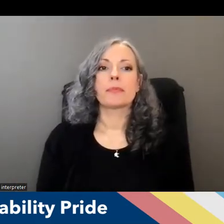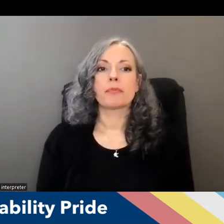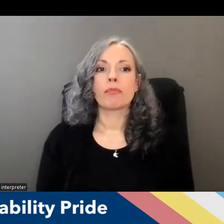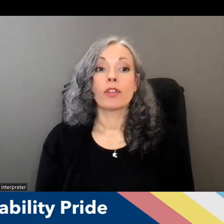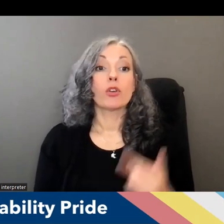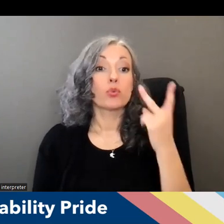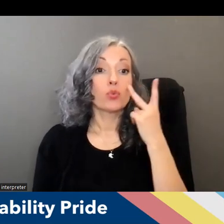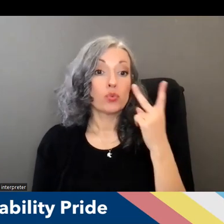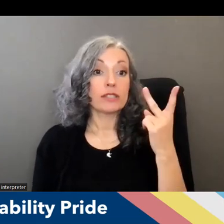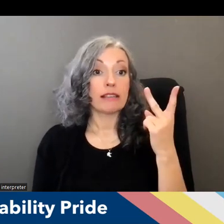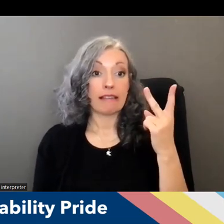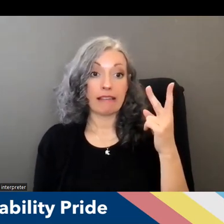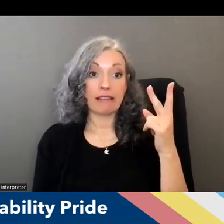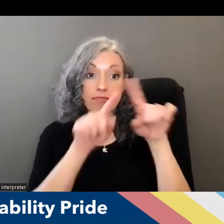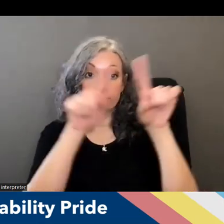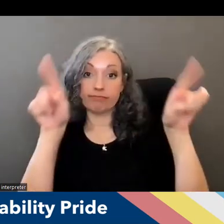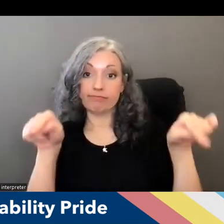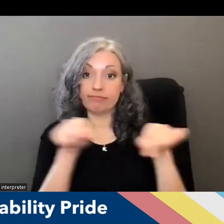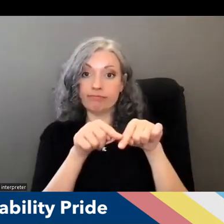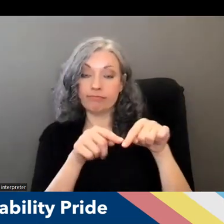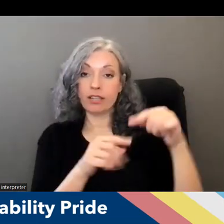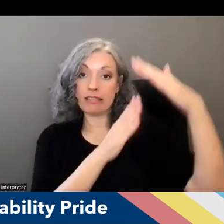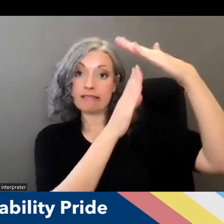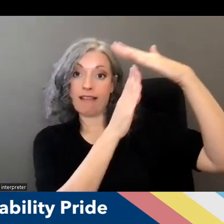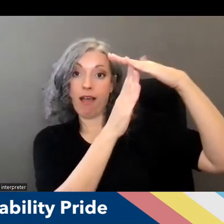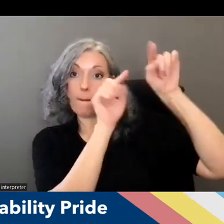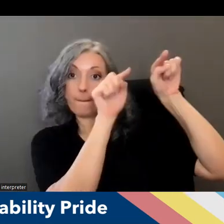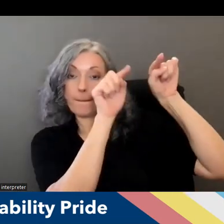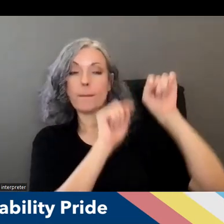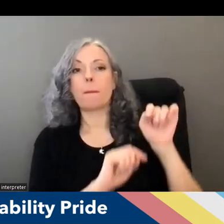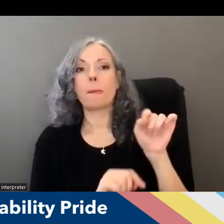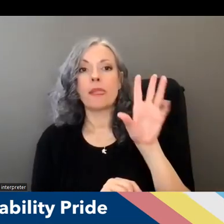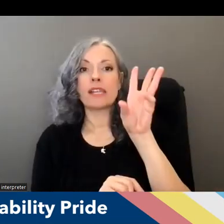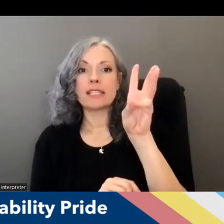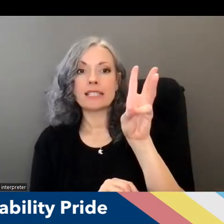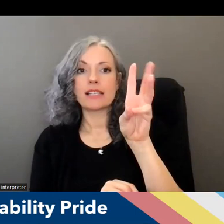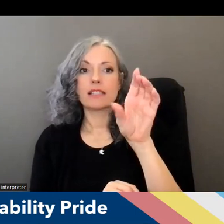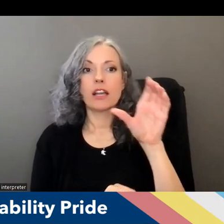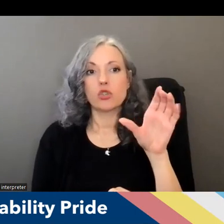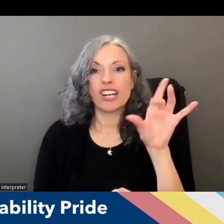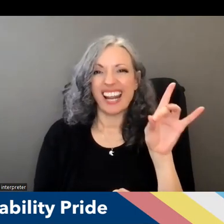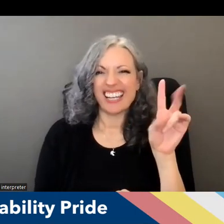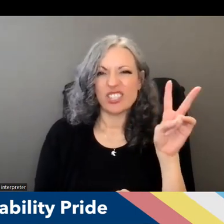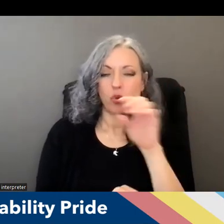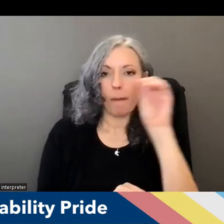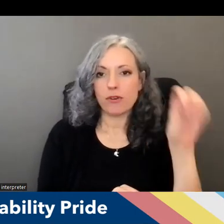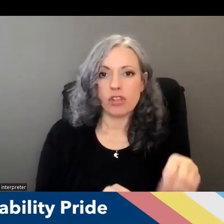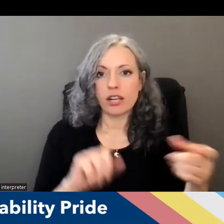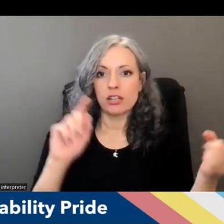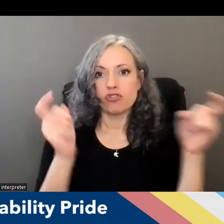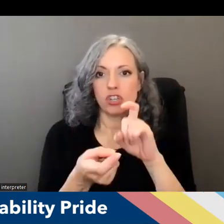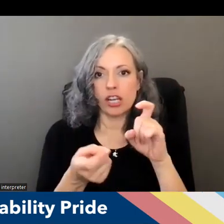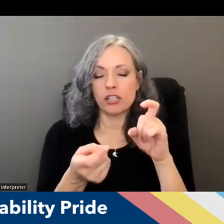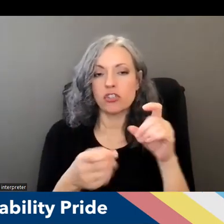at the top of the chart a 682 percent change in the population 65 and